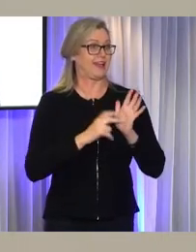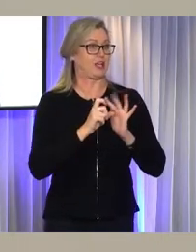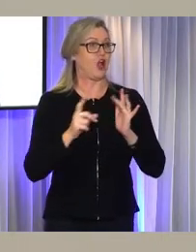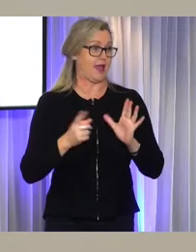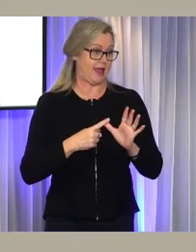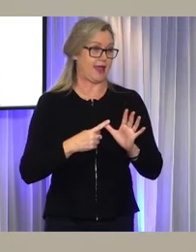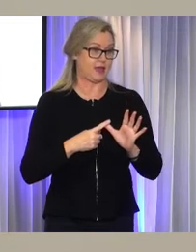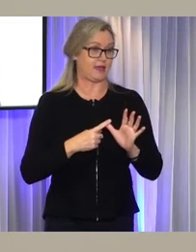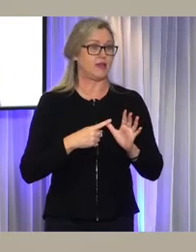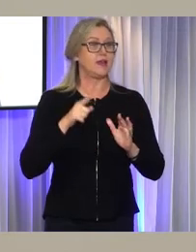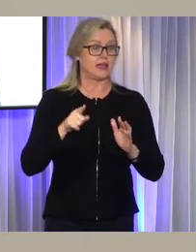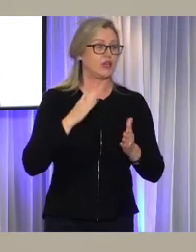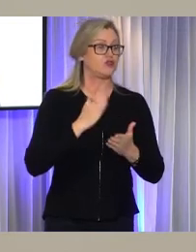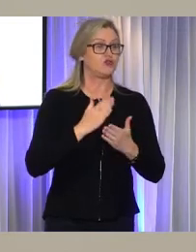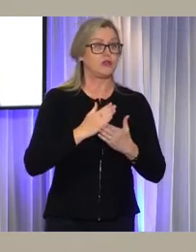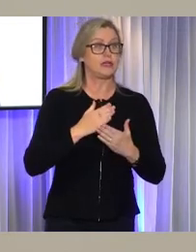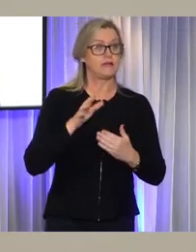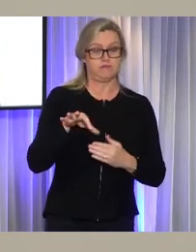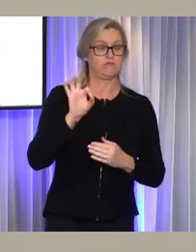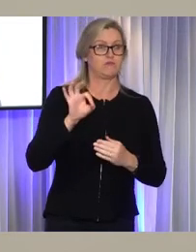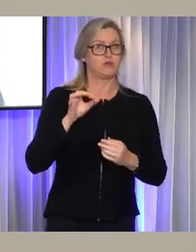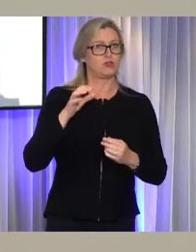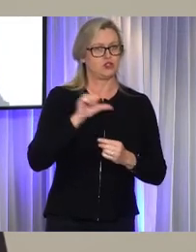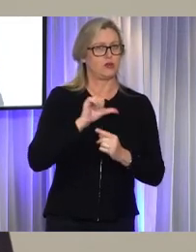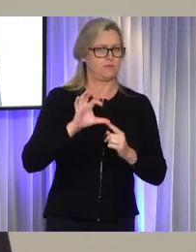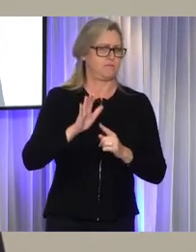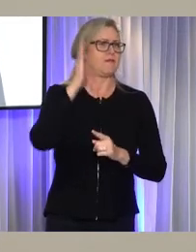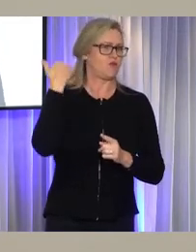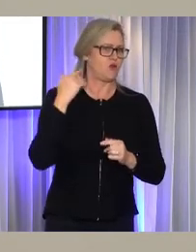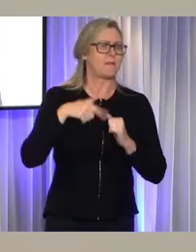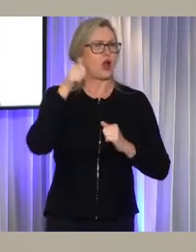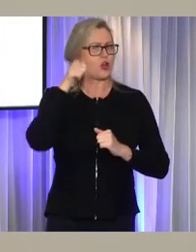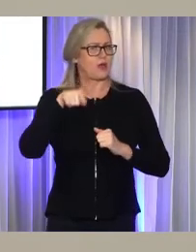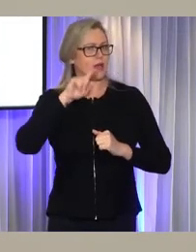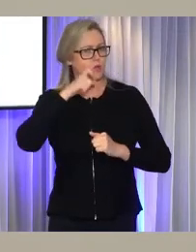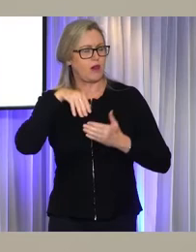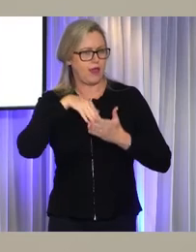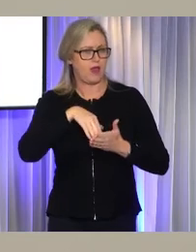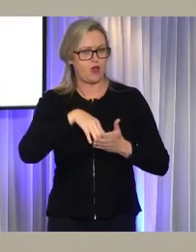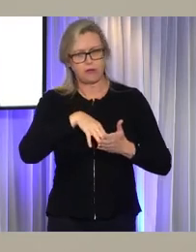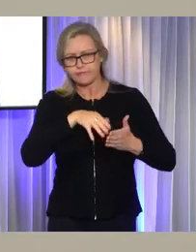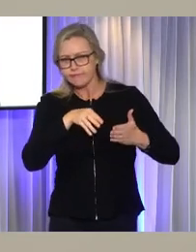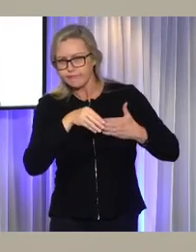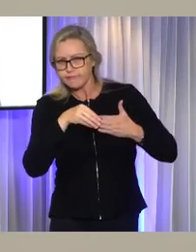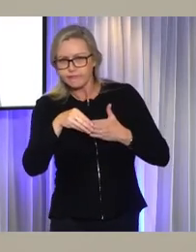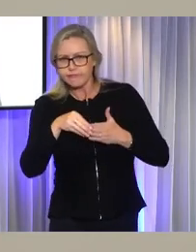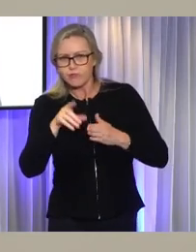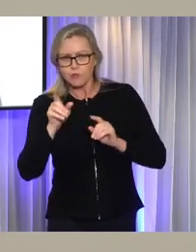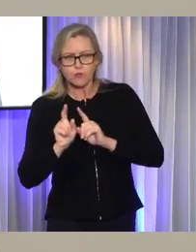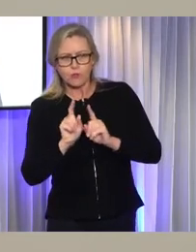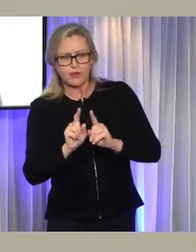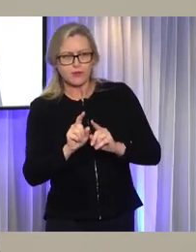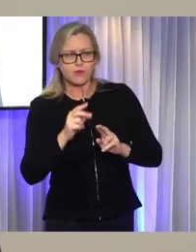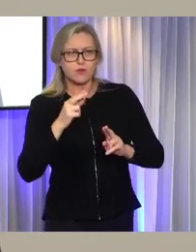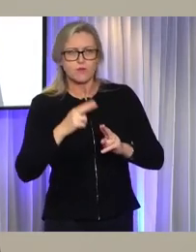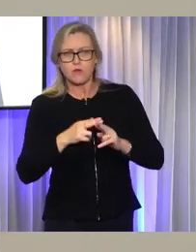overdue. I rate him personally. I know he will help lead the way for greater co-design as we plot a